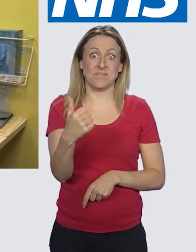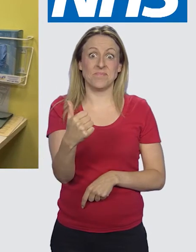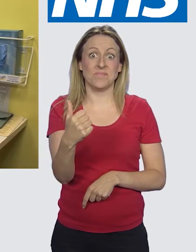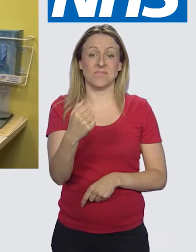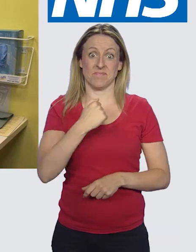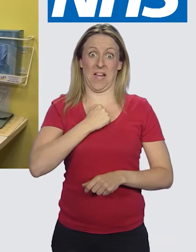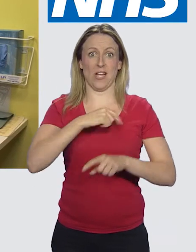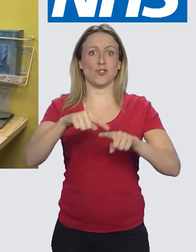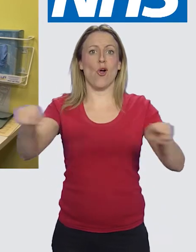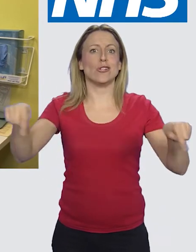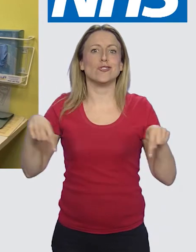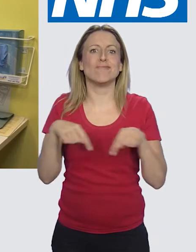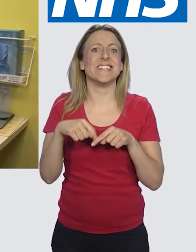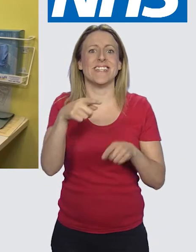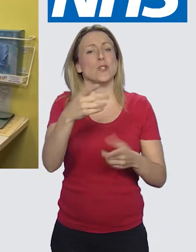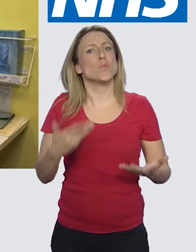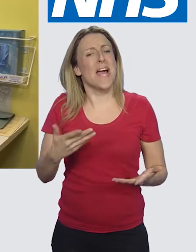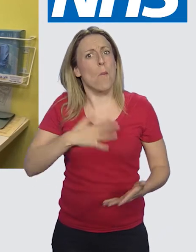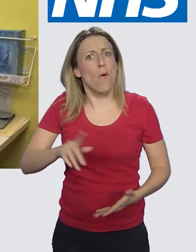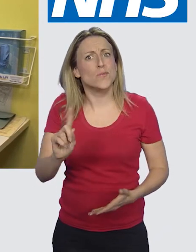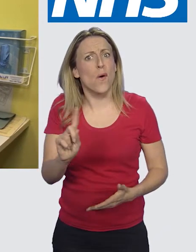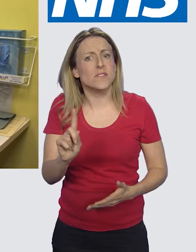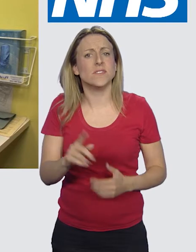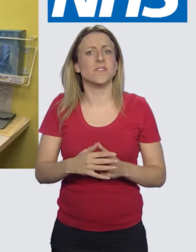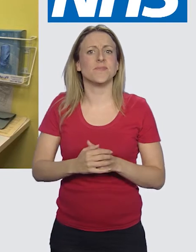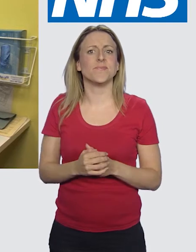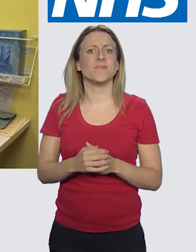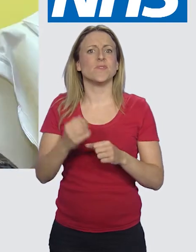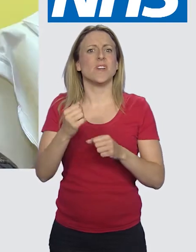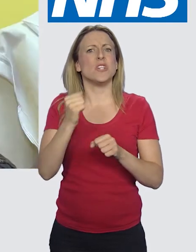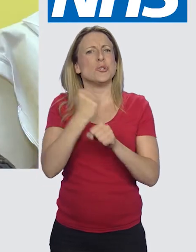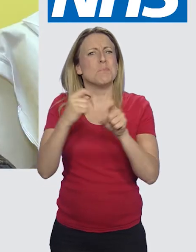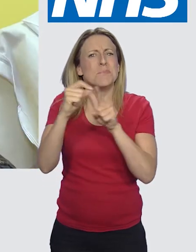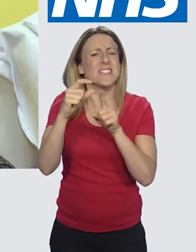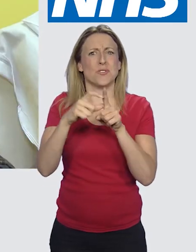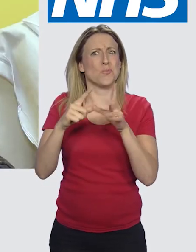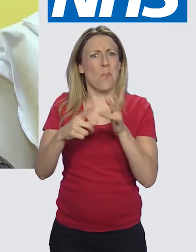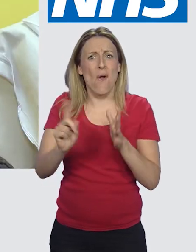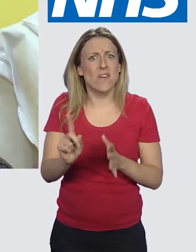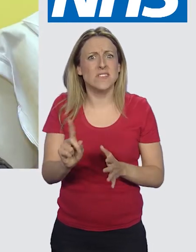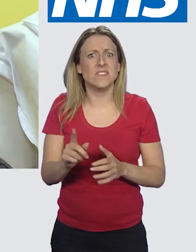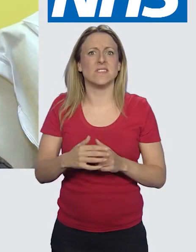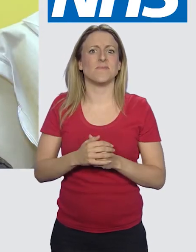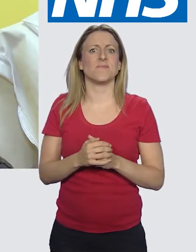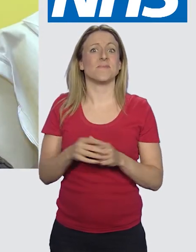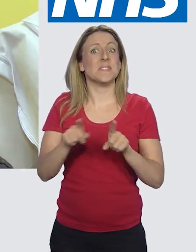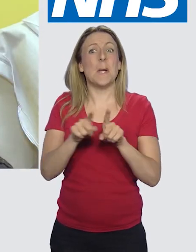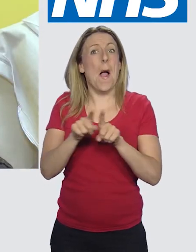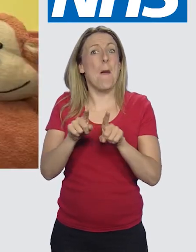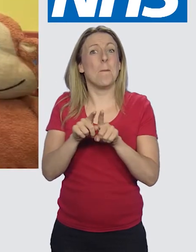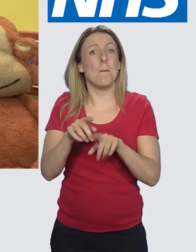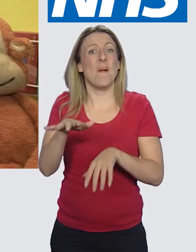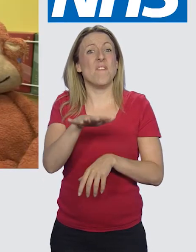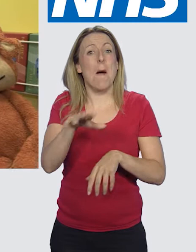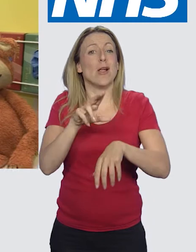My name's Dal, I'm a GP. Welcome to my surgery. What can I do for you today? So what do GPs do? A